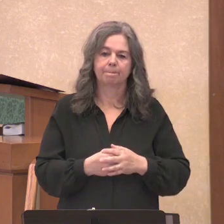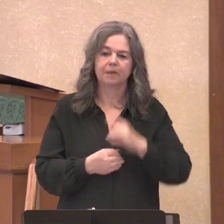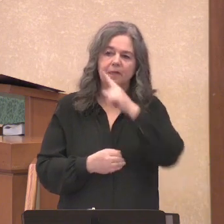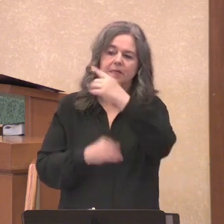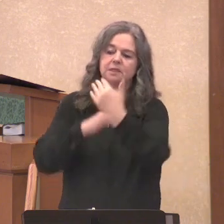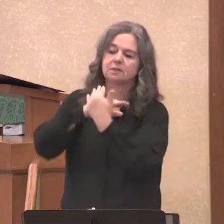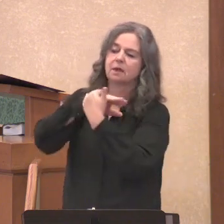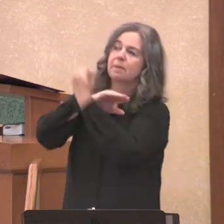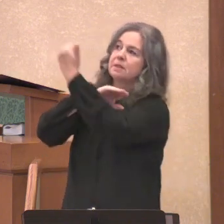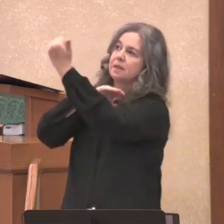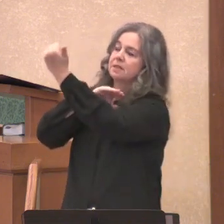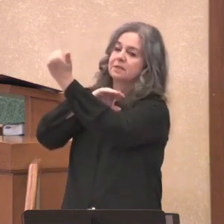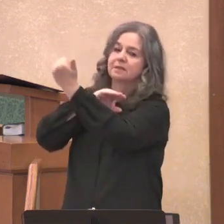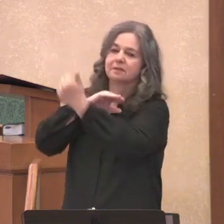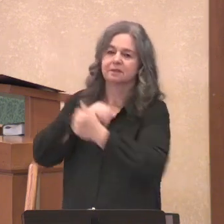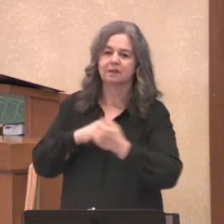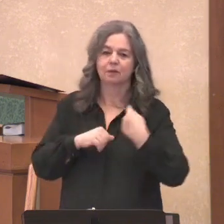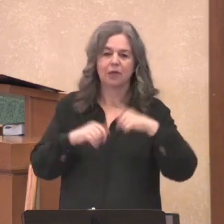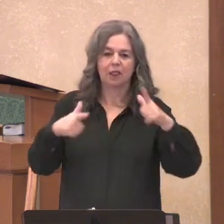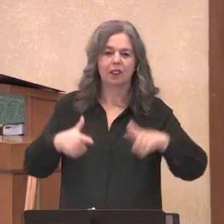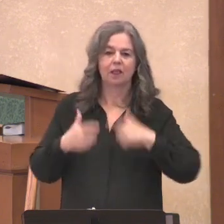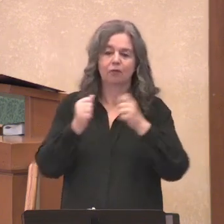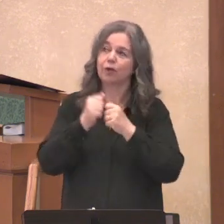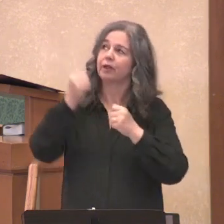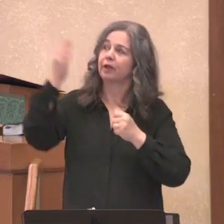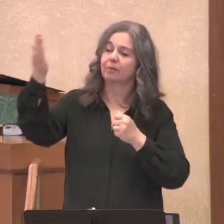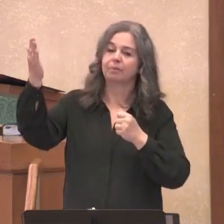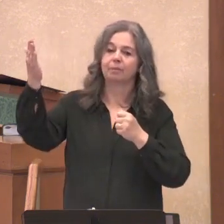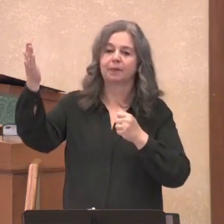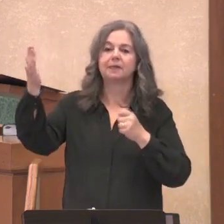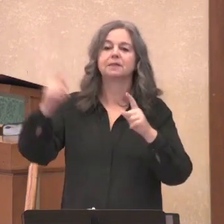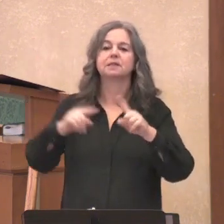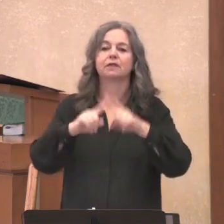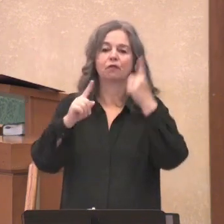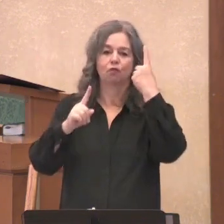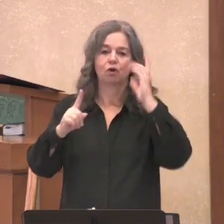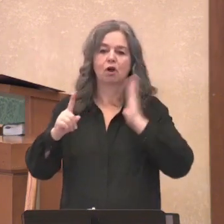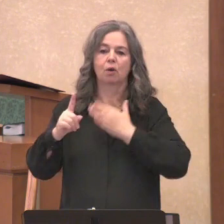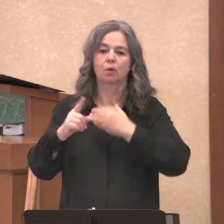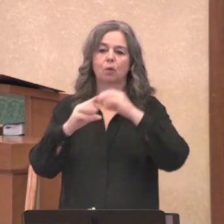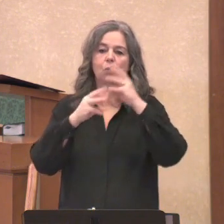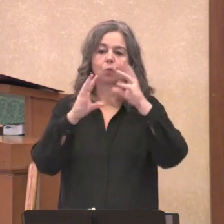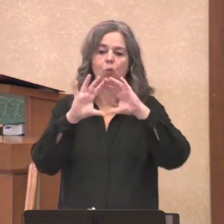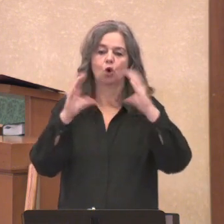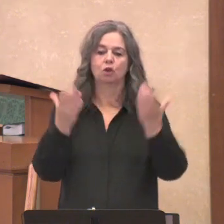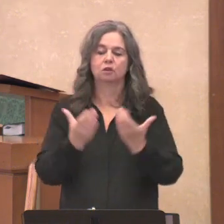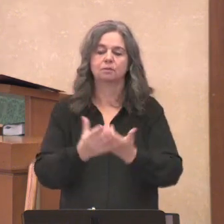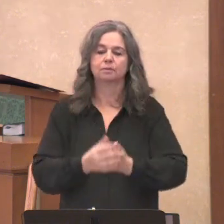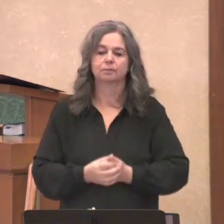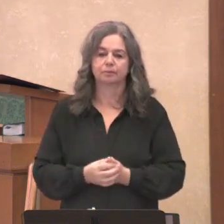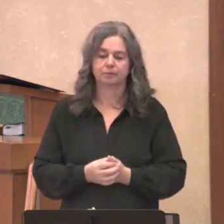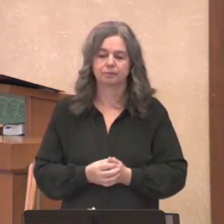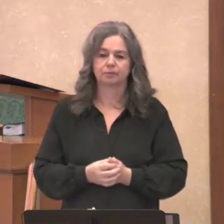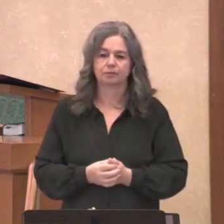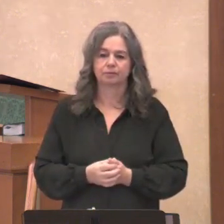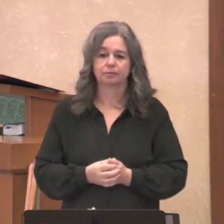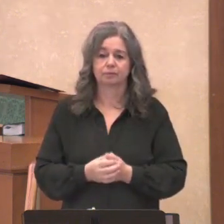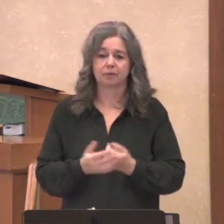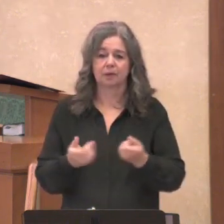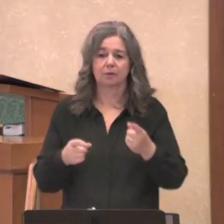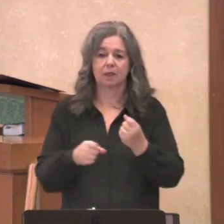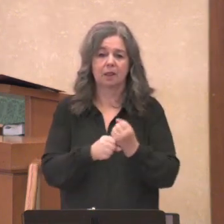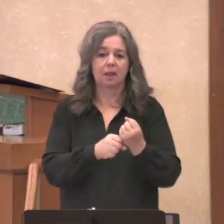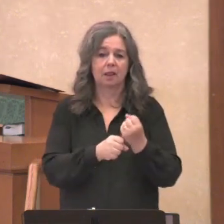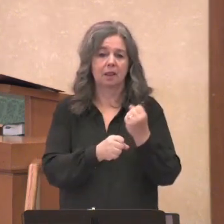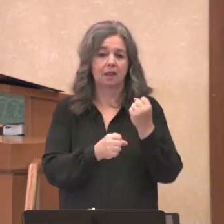light. And living in the light makes a difference for this world. In last January's